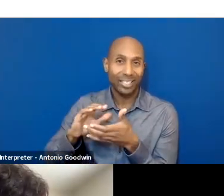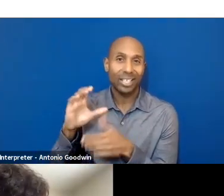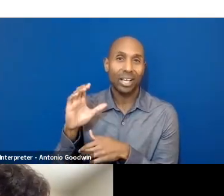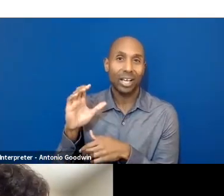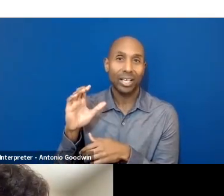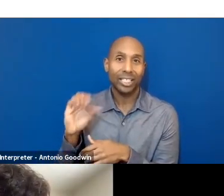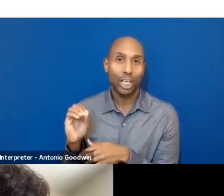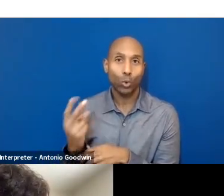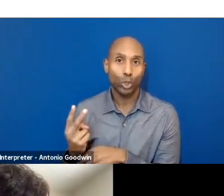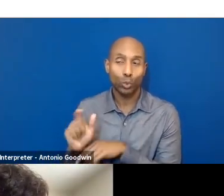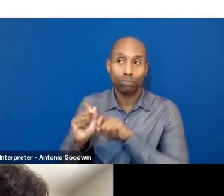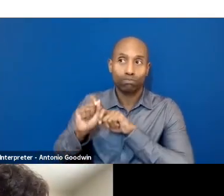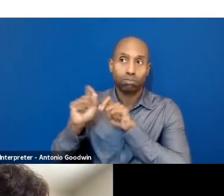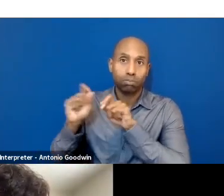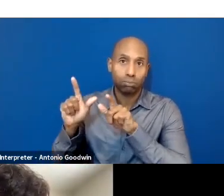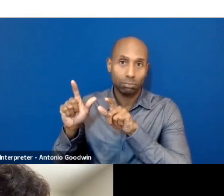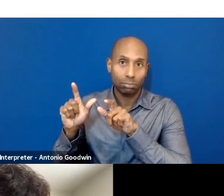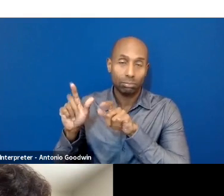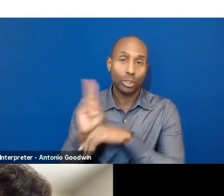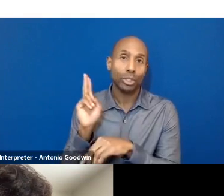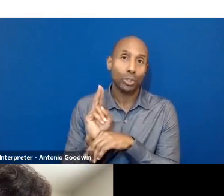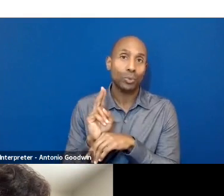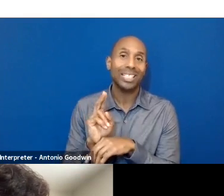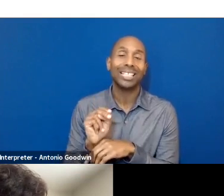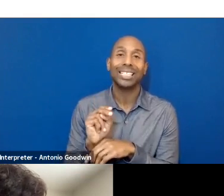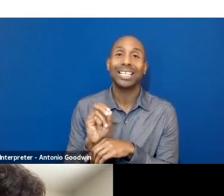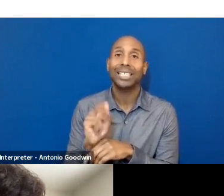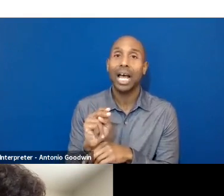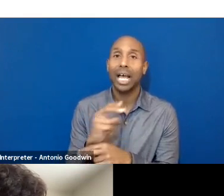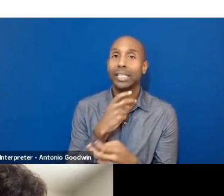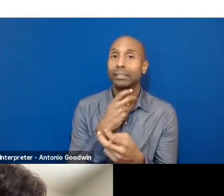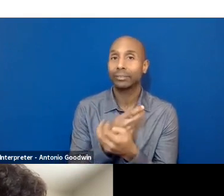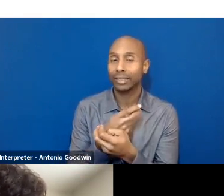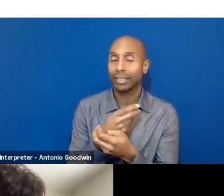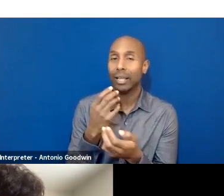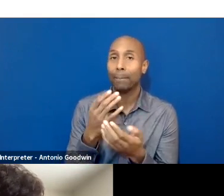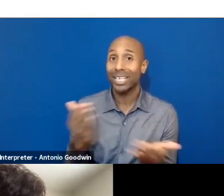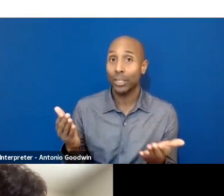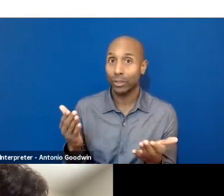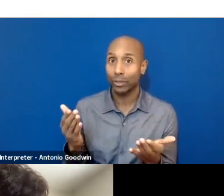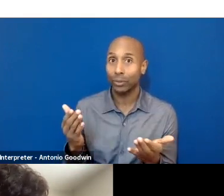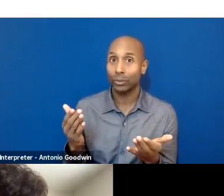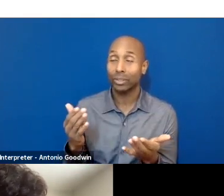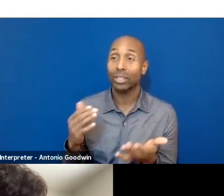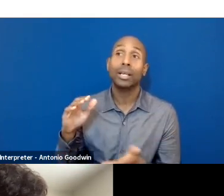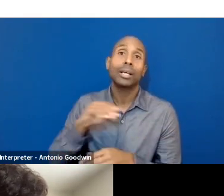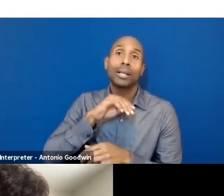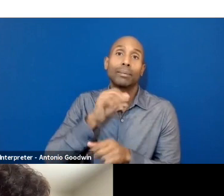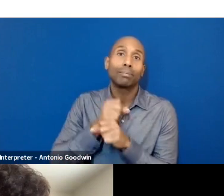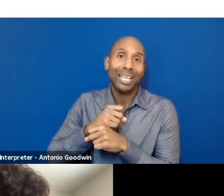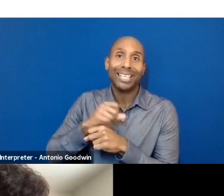materials that aren't toxic and are not polluting at the rate that they have been and using safer materials.